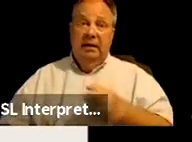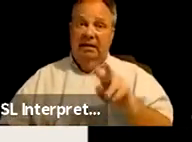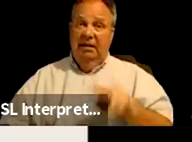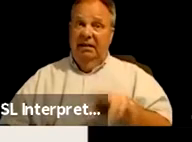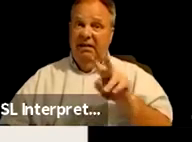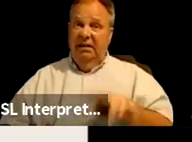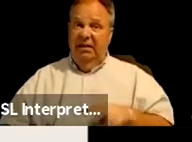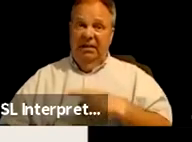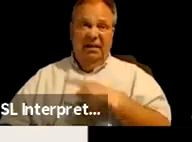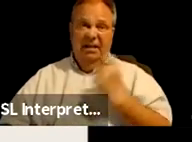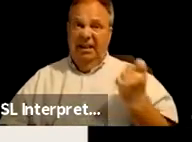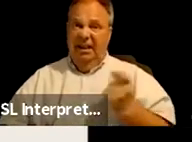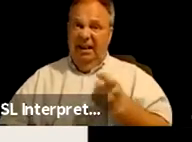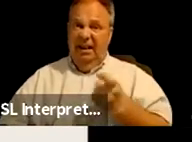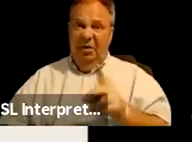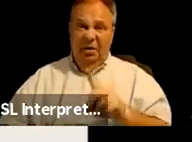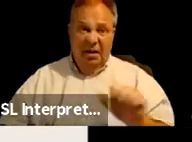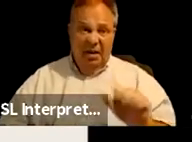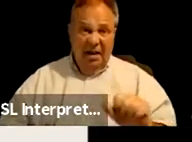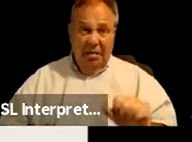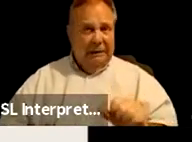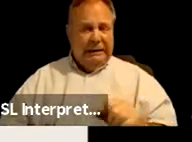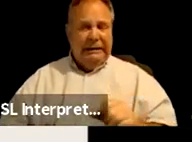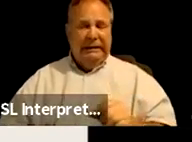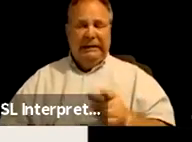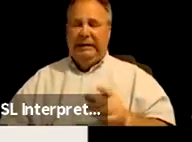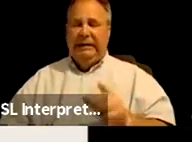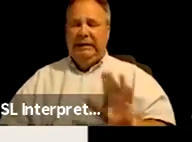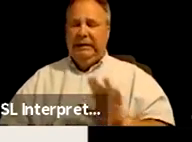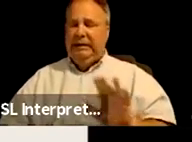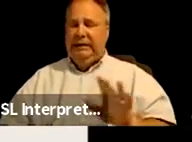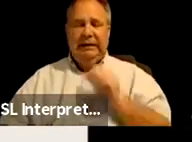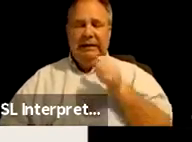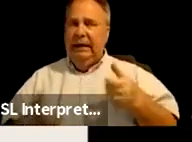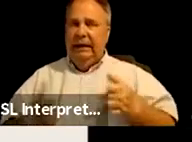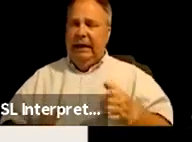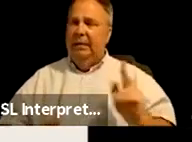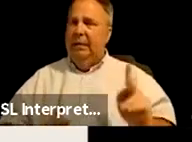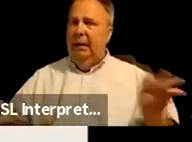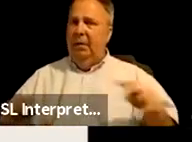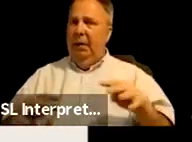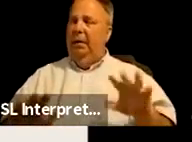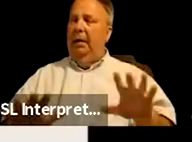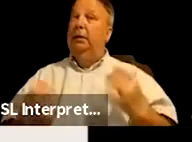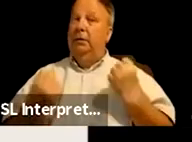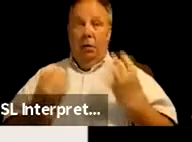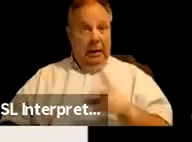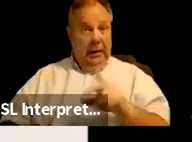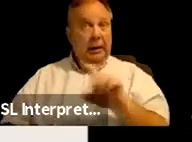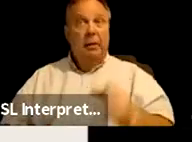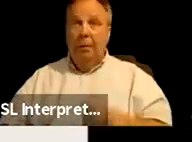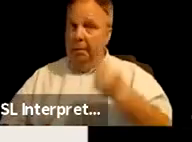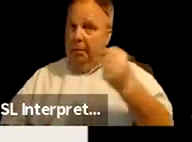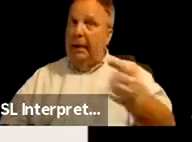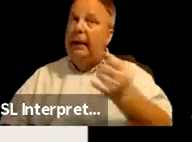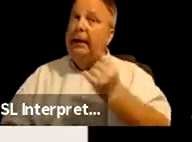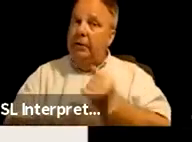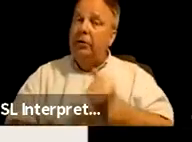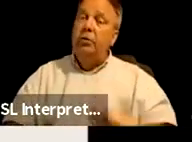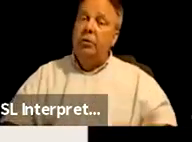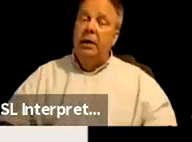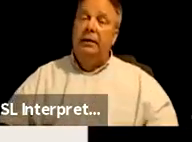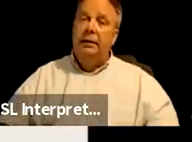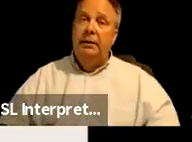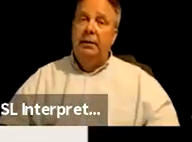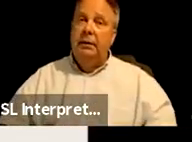disfigured, you're disabled, you you're ugly and you're not allowed to be in public. So many disabled people have been institutionalized